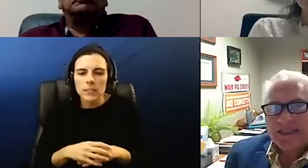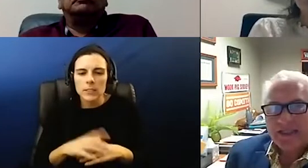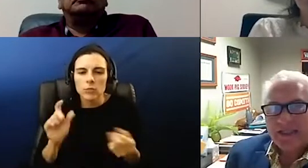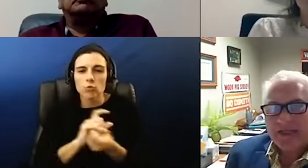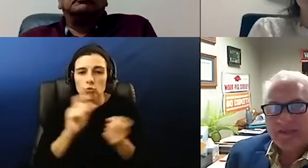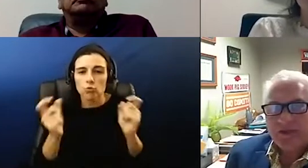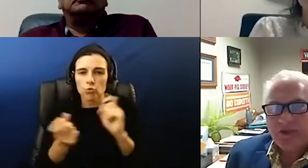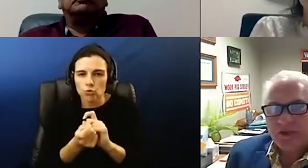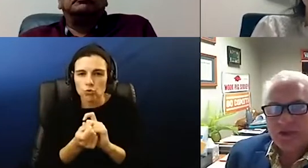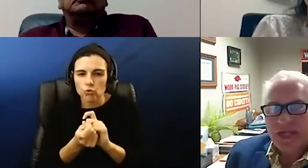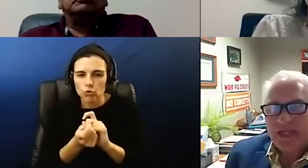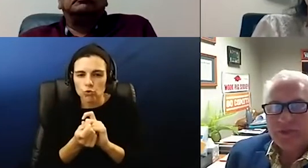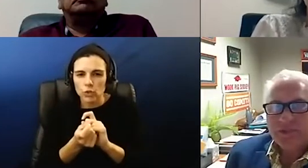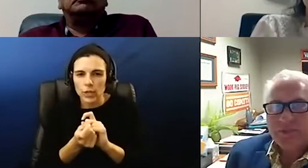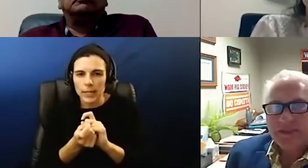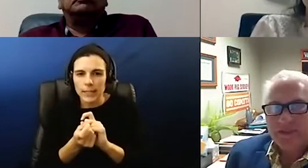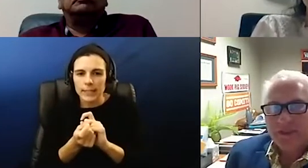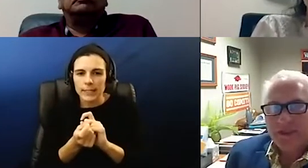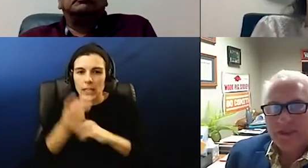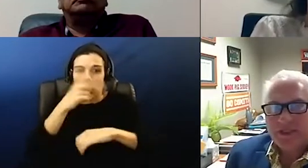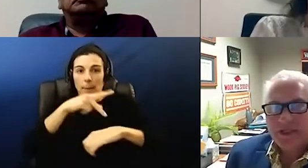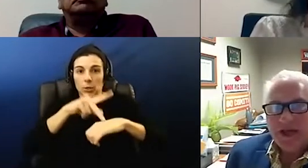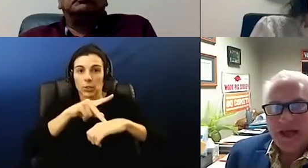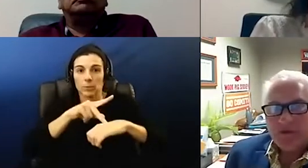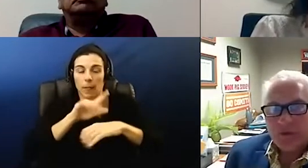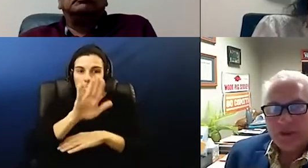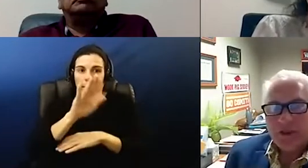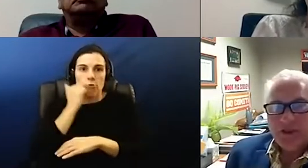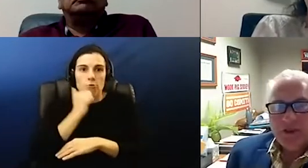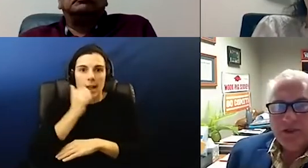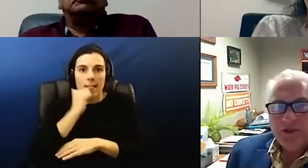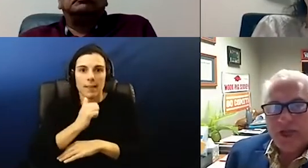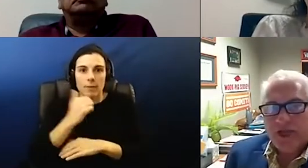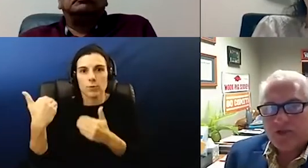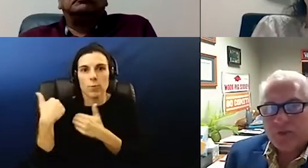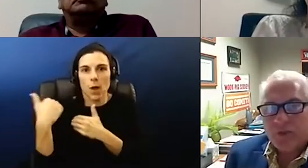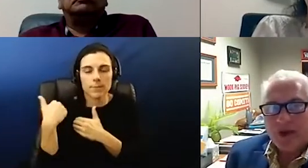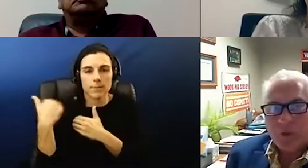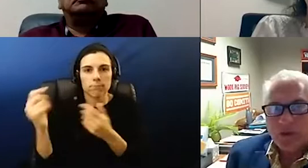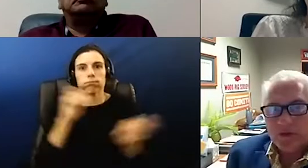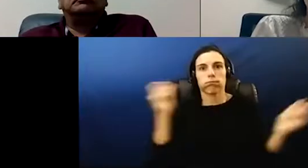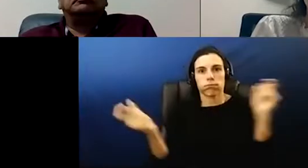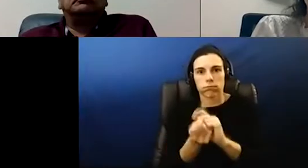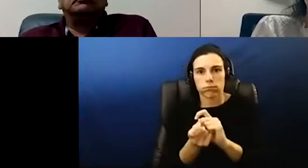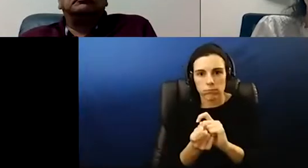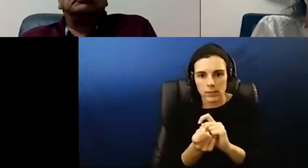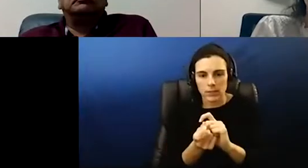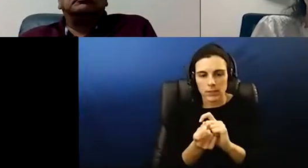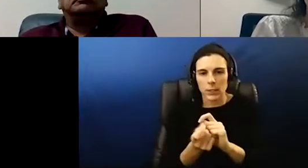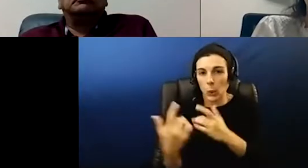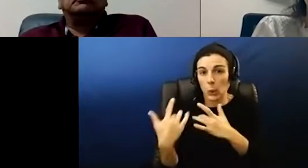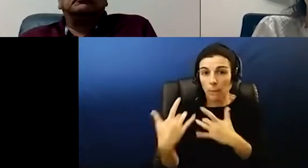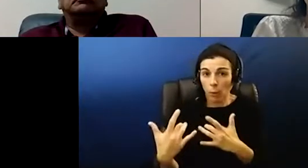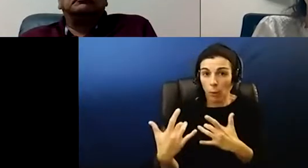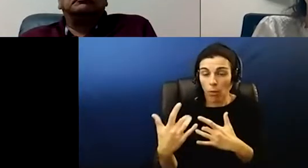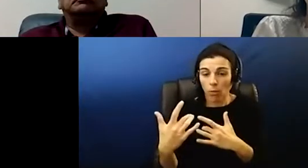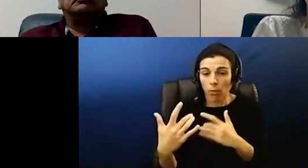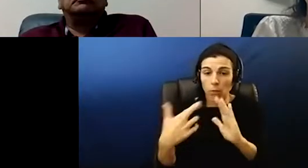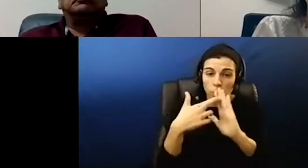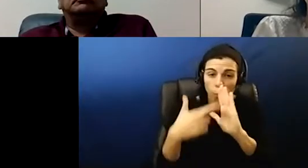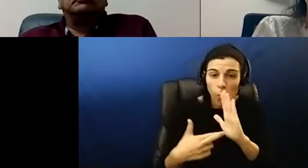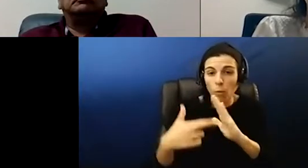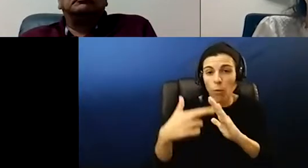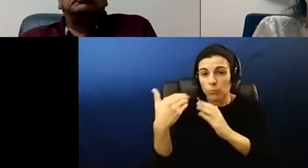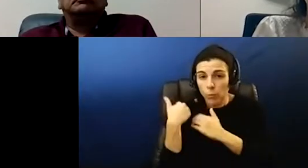drastically and i think their your their daily responsibilities have really changed from what they were typically to on on a